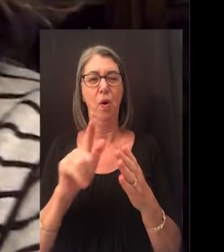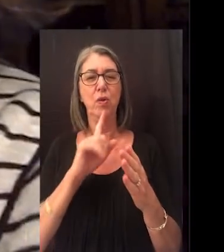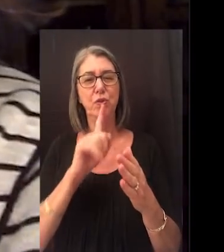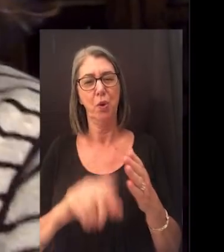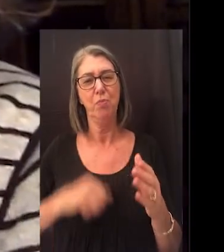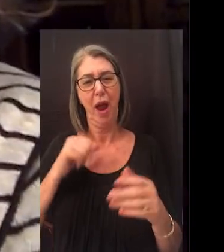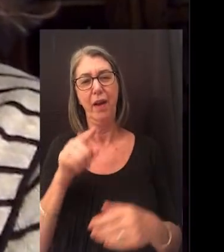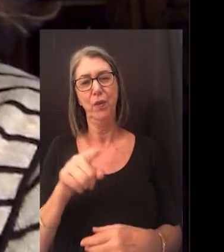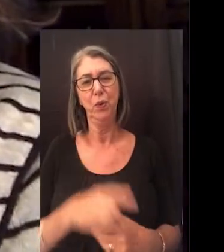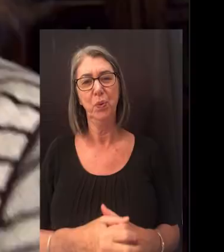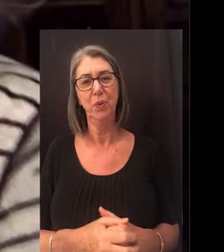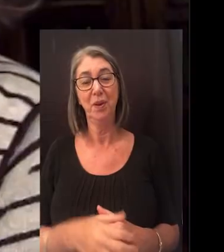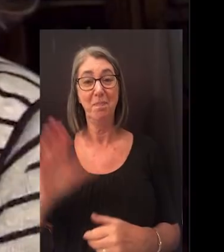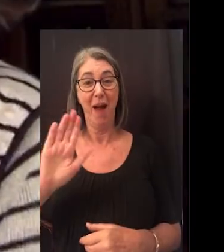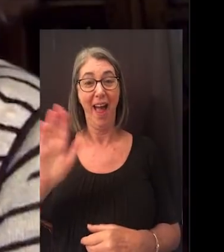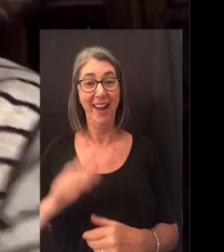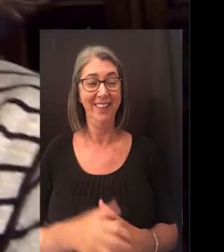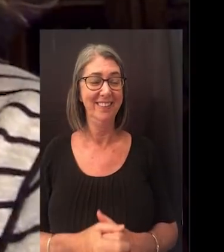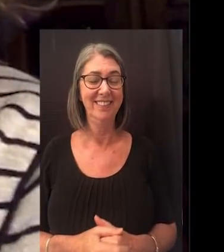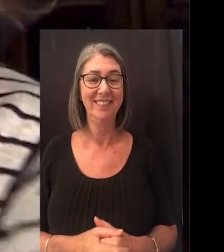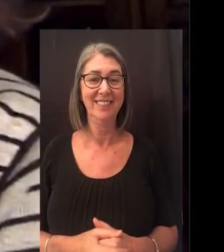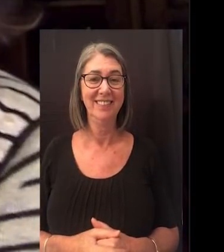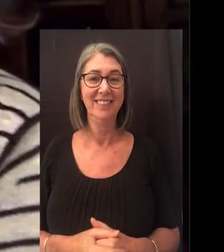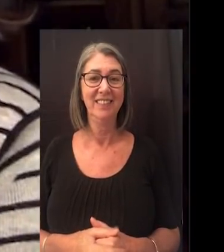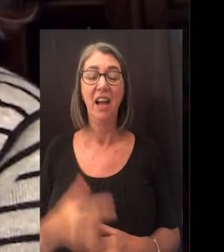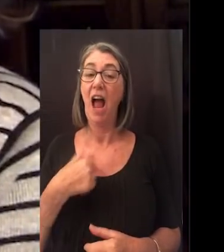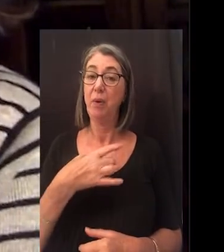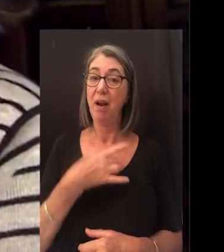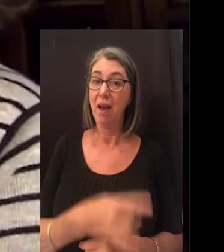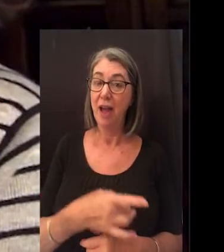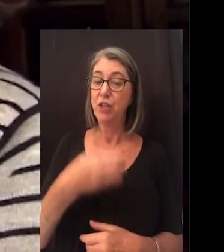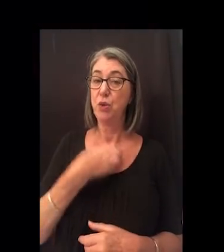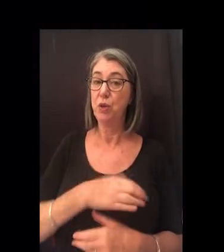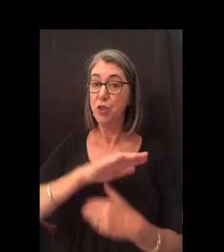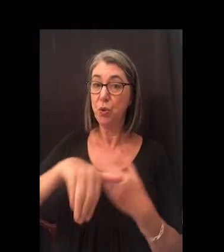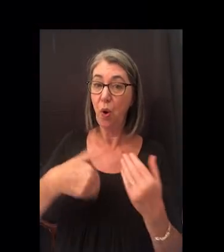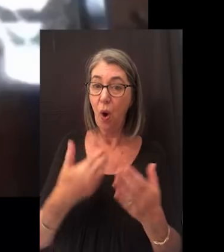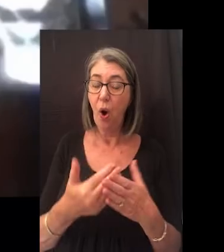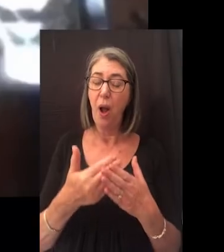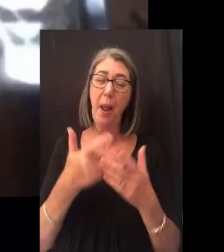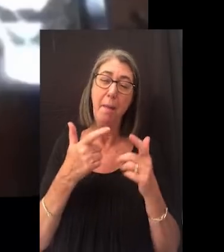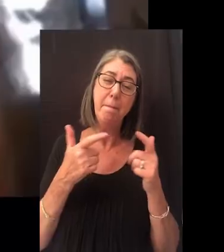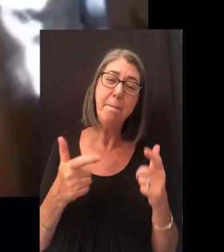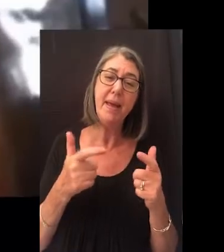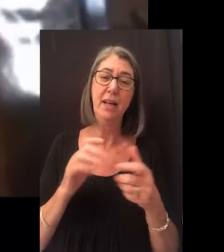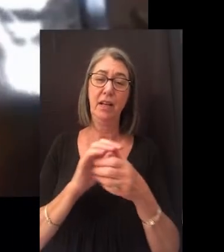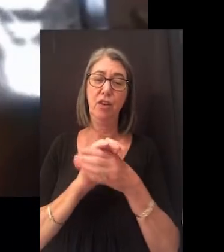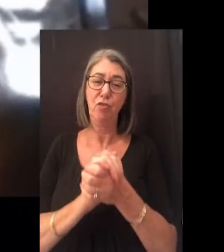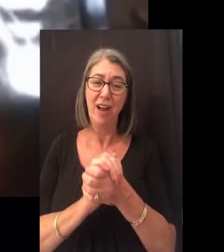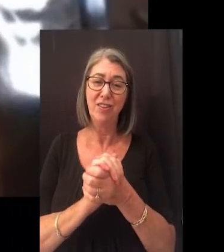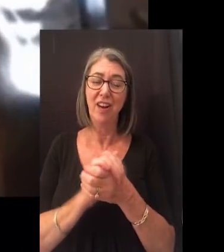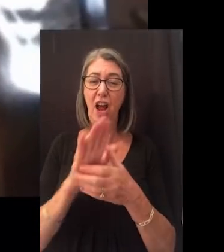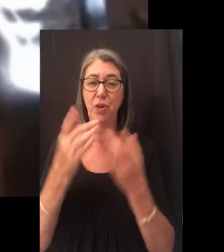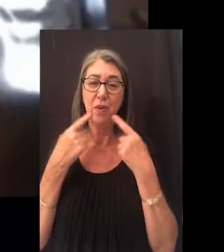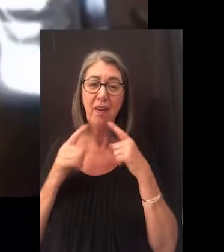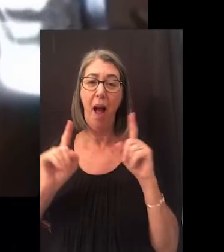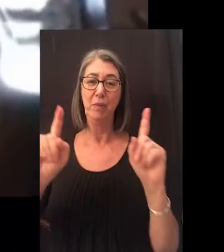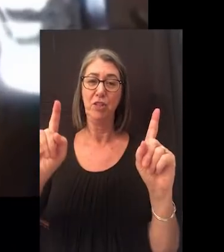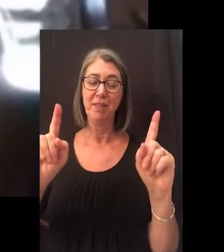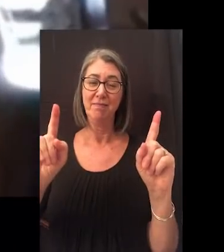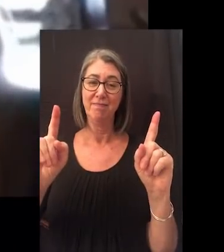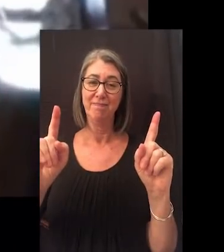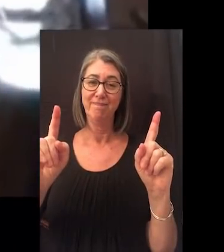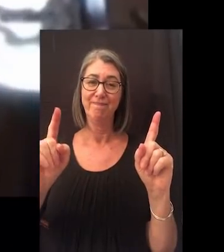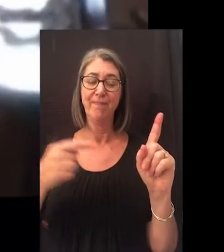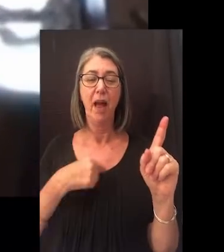know that we are all so, so proud of you. Bye. I would like to wish you all a big congratulations